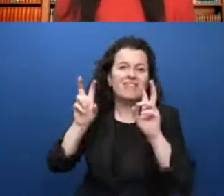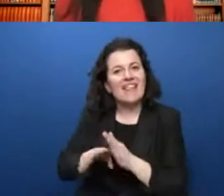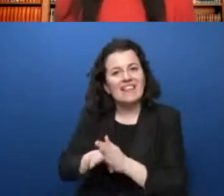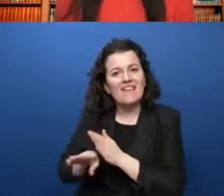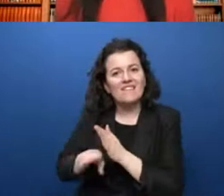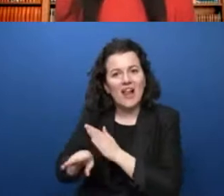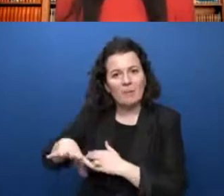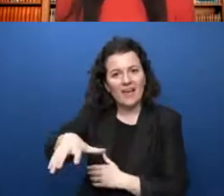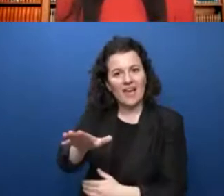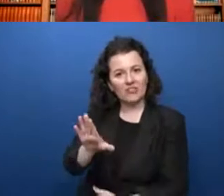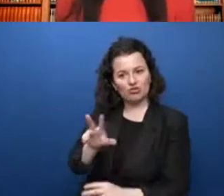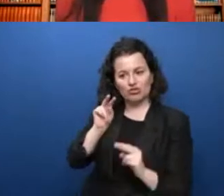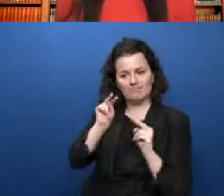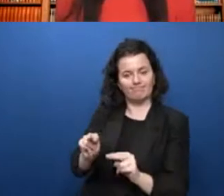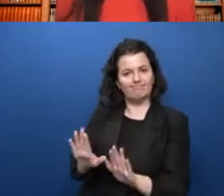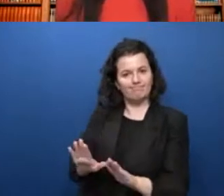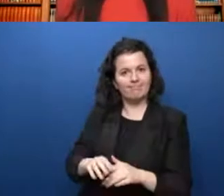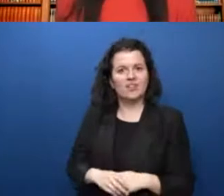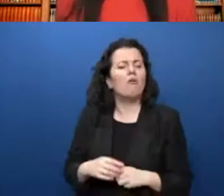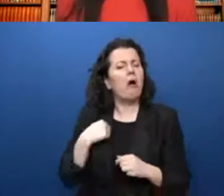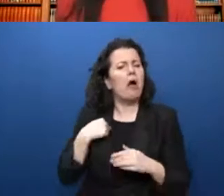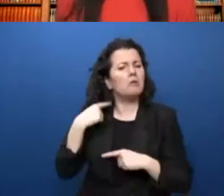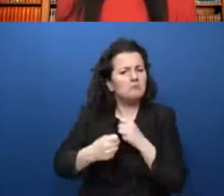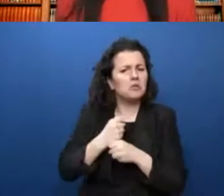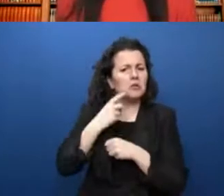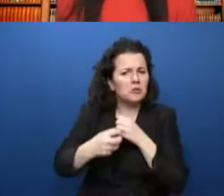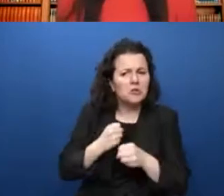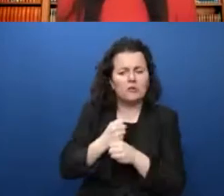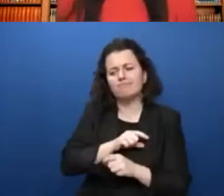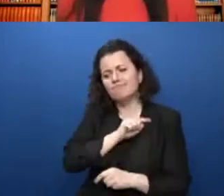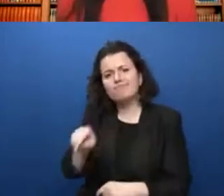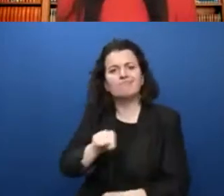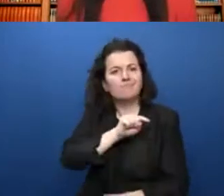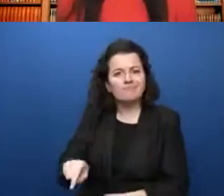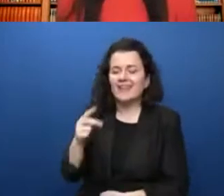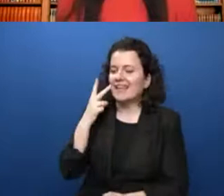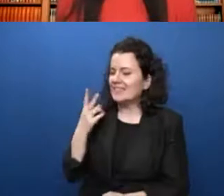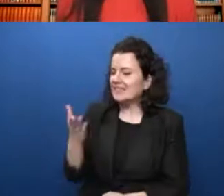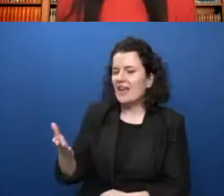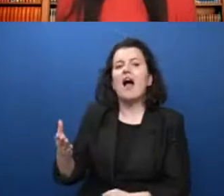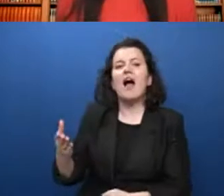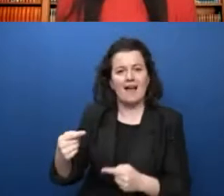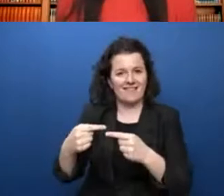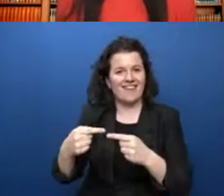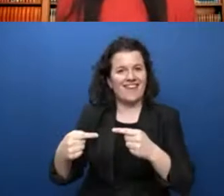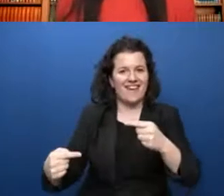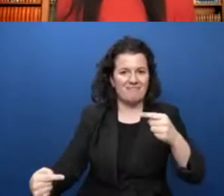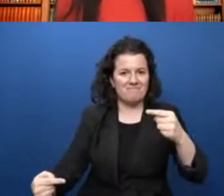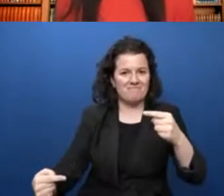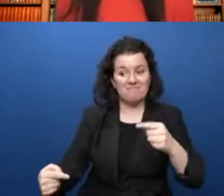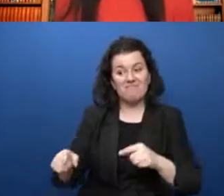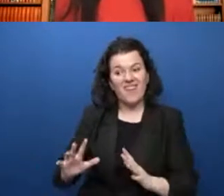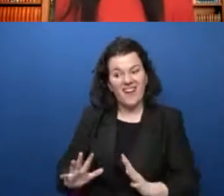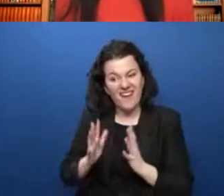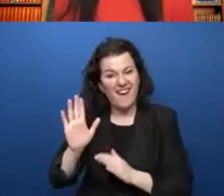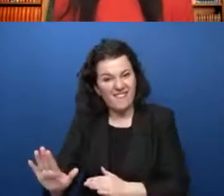I go back every year, and I can see that disparity or gap there. When I compare life there to my